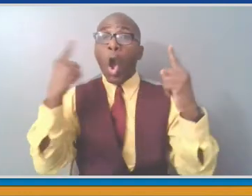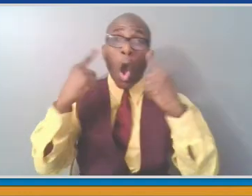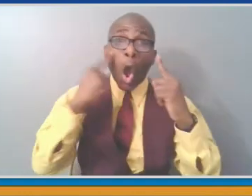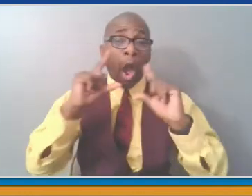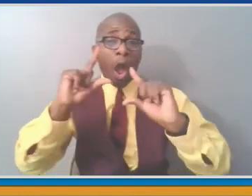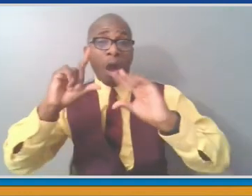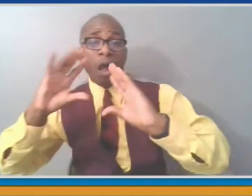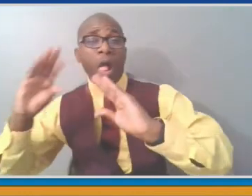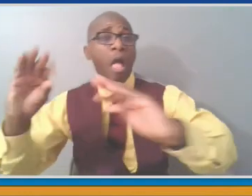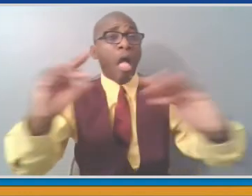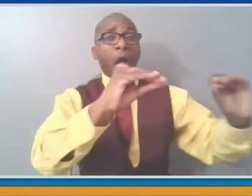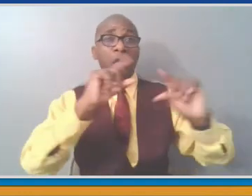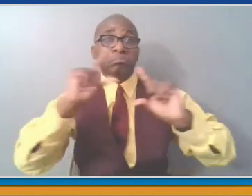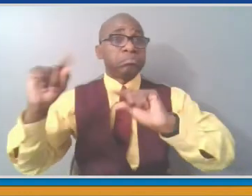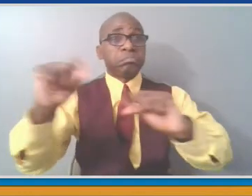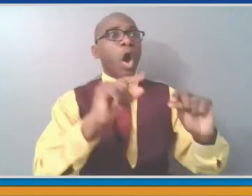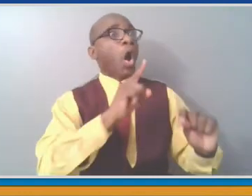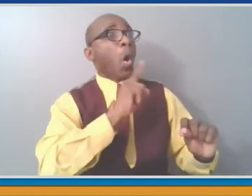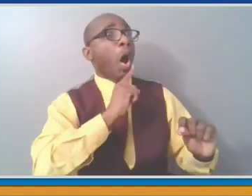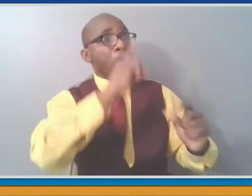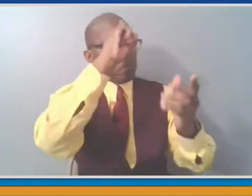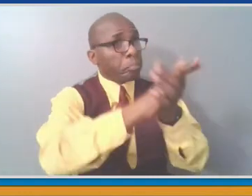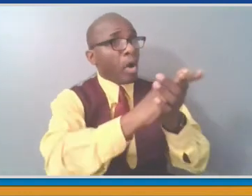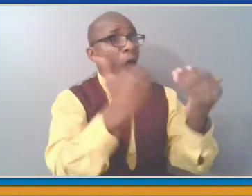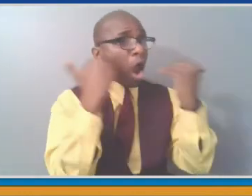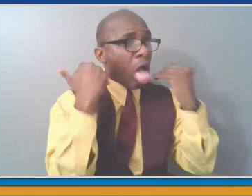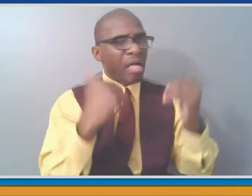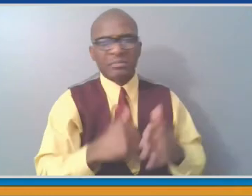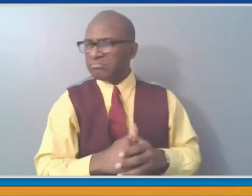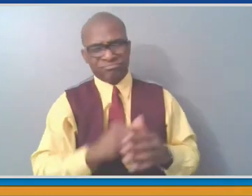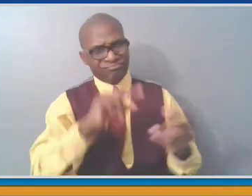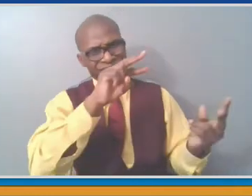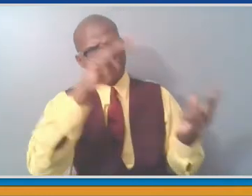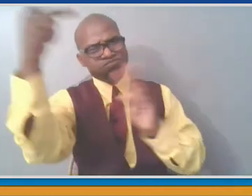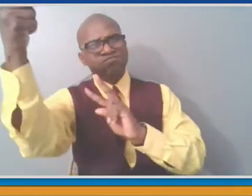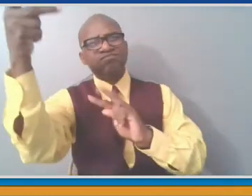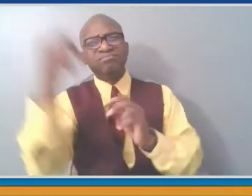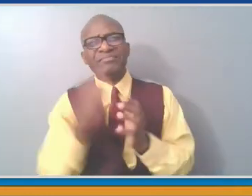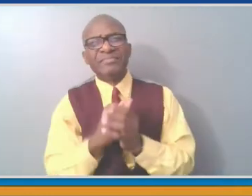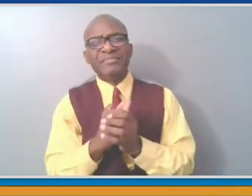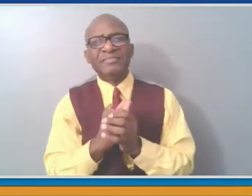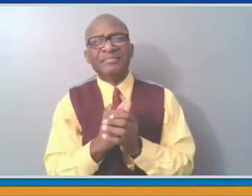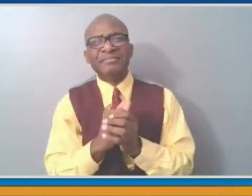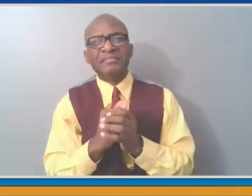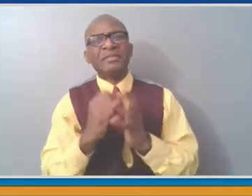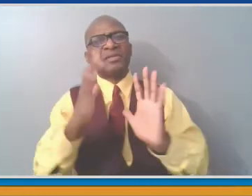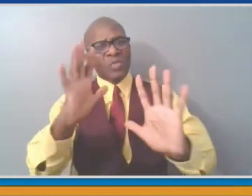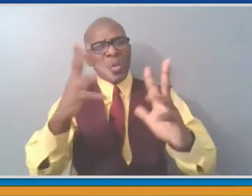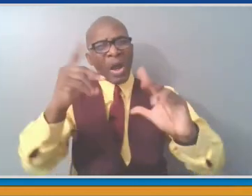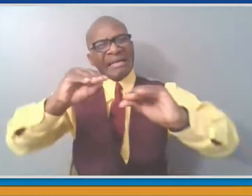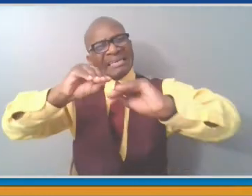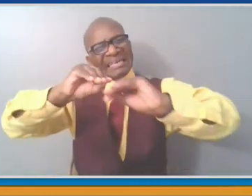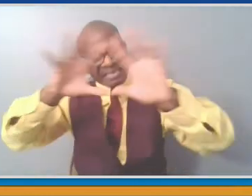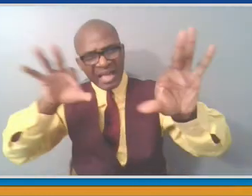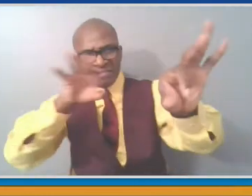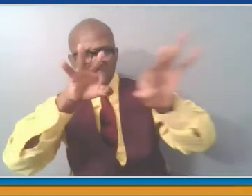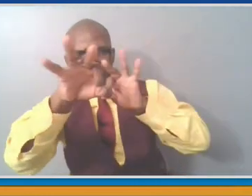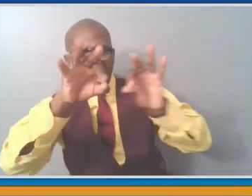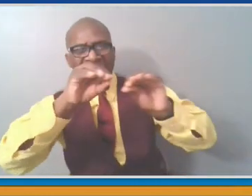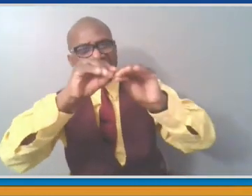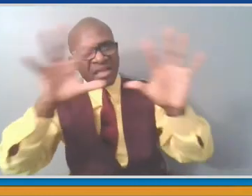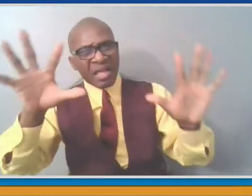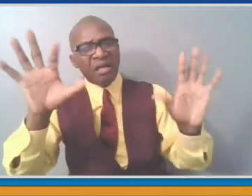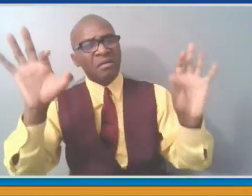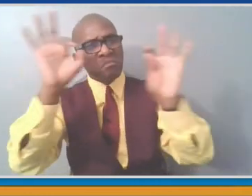county has done. The county has decided not to pursue disc golf at Saks and Woods. We are looking around the park system to determine where it might be placed